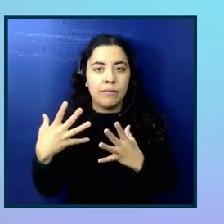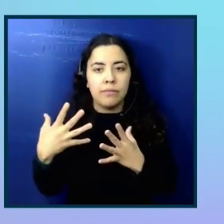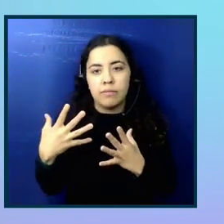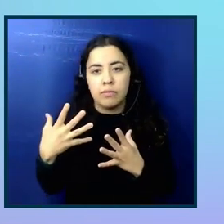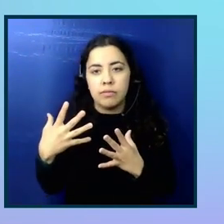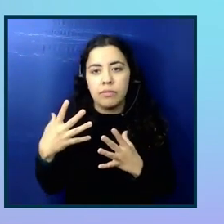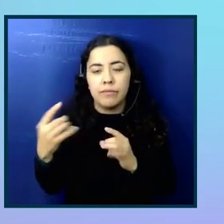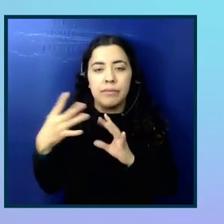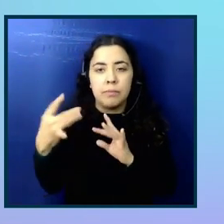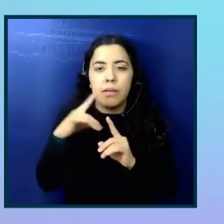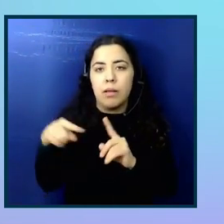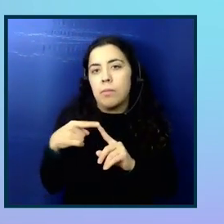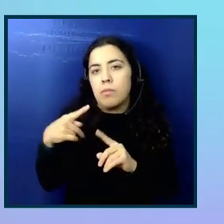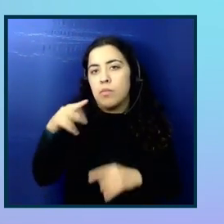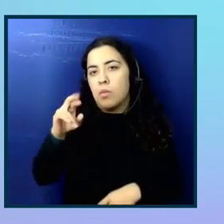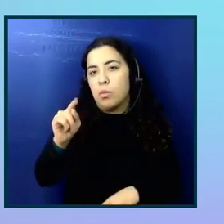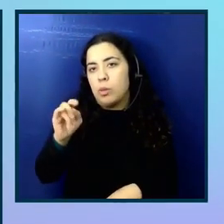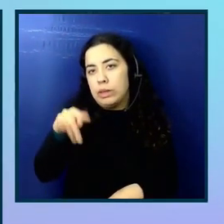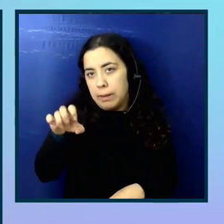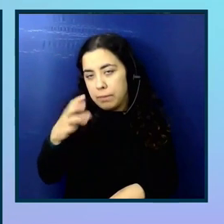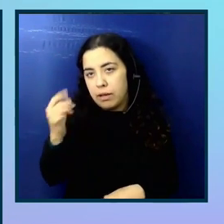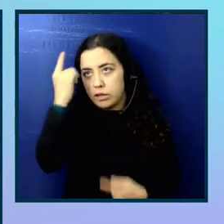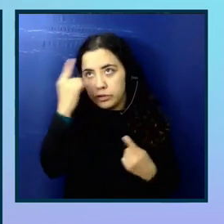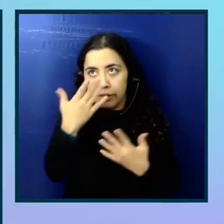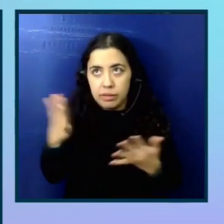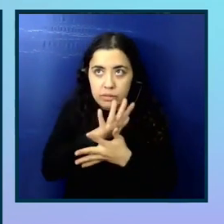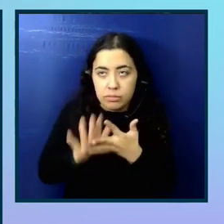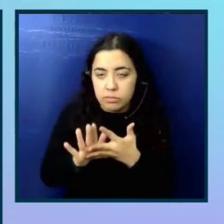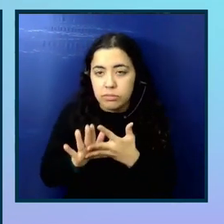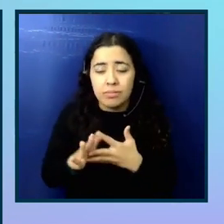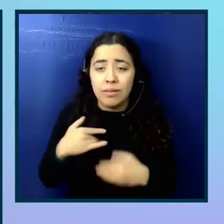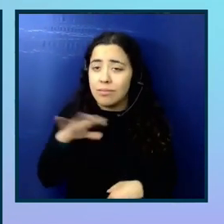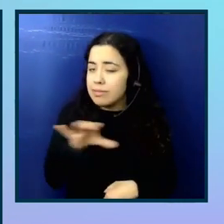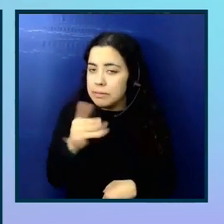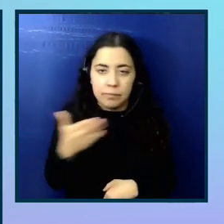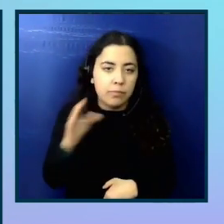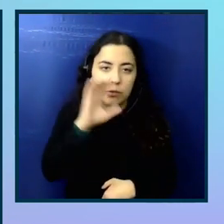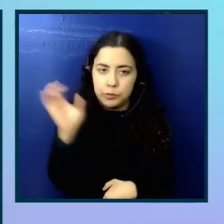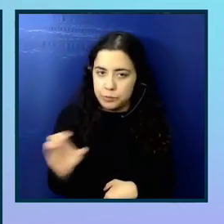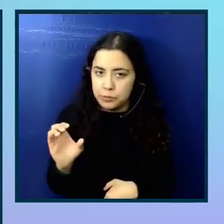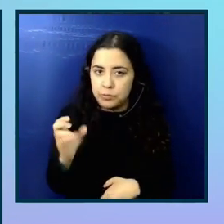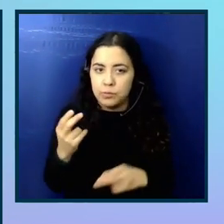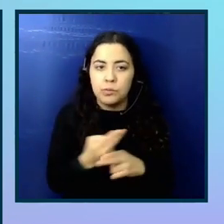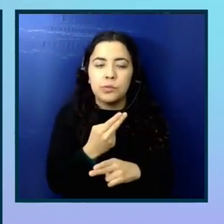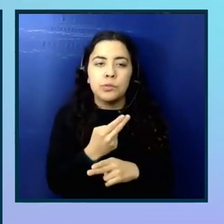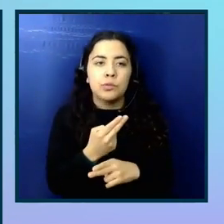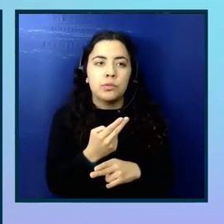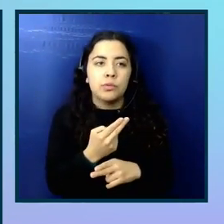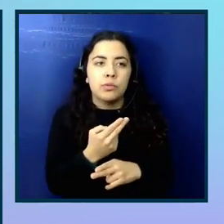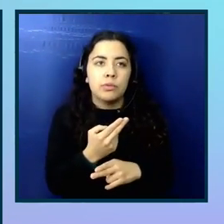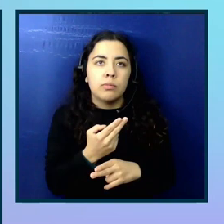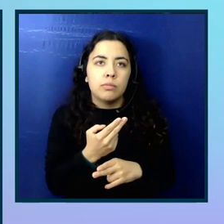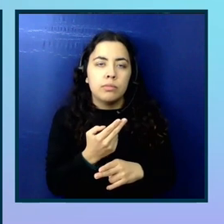and things that we should consider. And I've also done the same on Zoom with using like Azure as well.